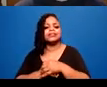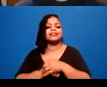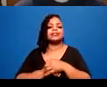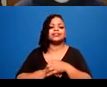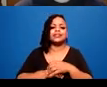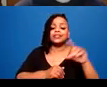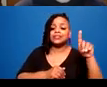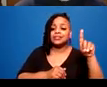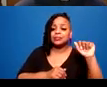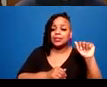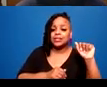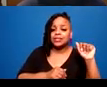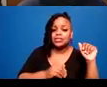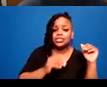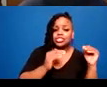Disability justice.